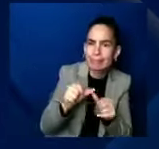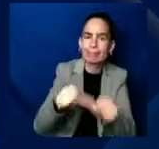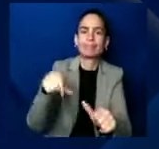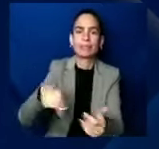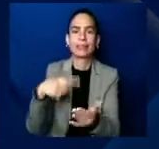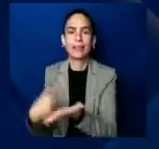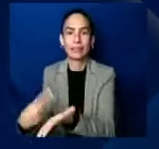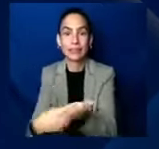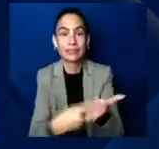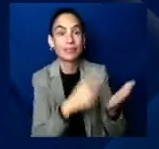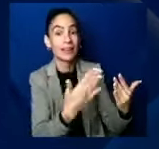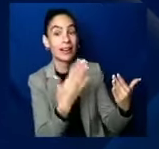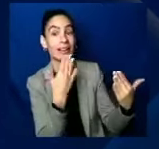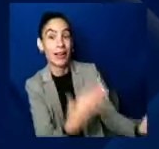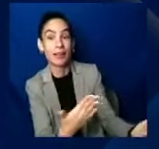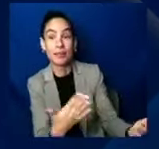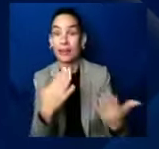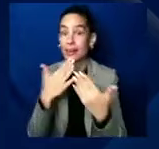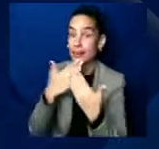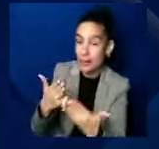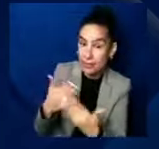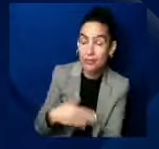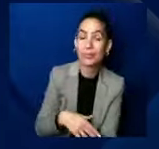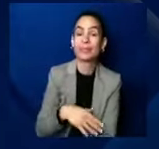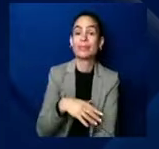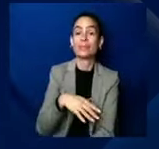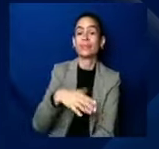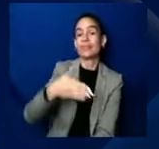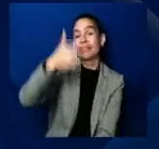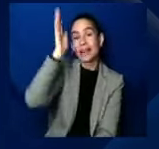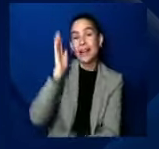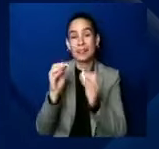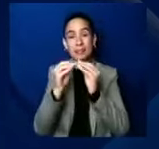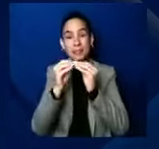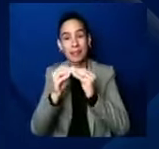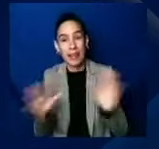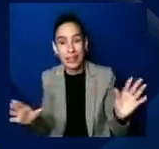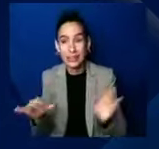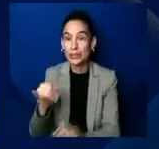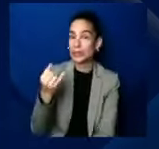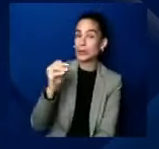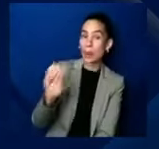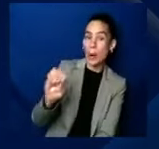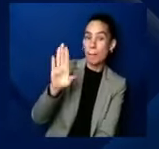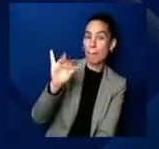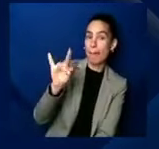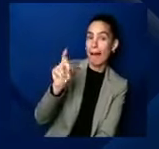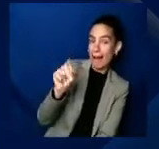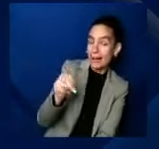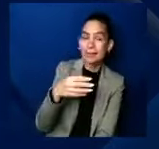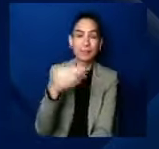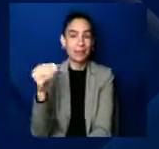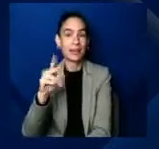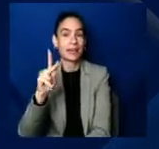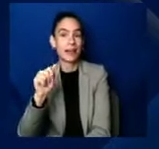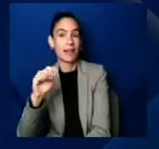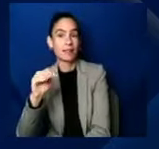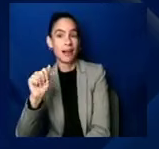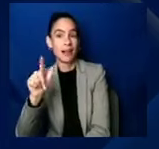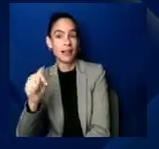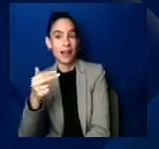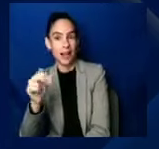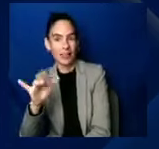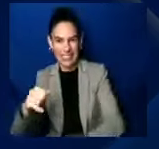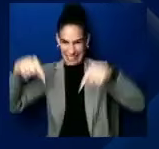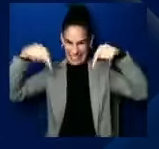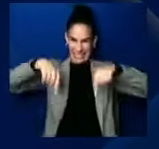want to say, God bless Joe Biden. God bless Kamala Harris. Uh, this is why we elected them, not to do what is the political